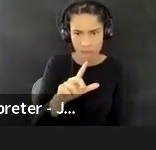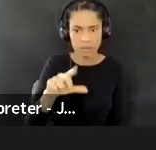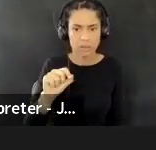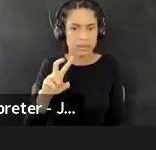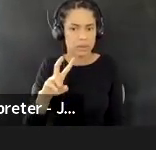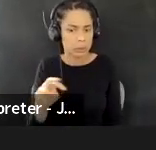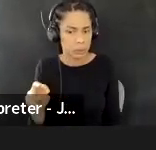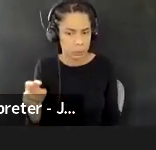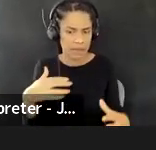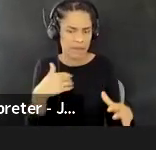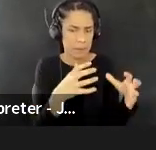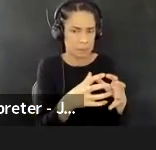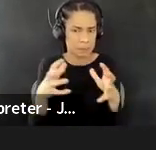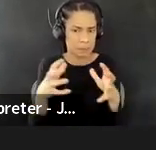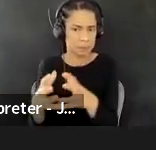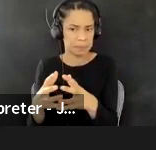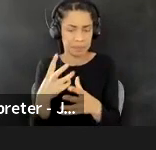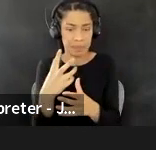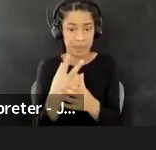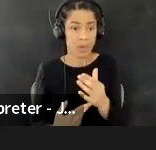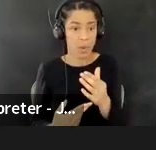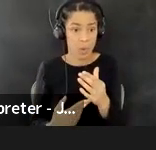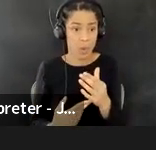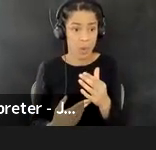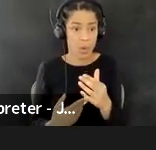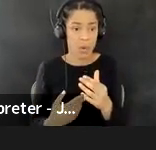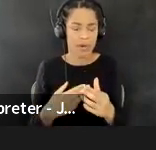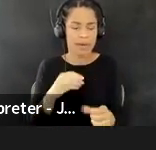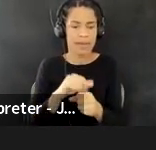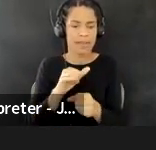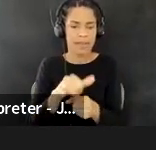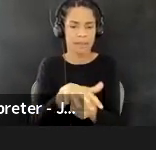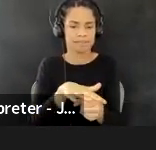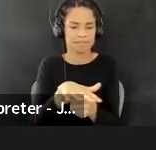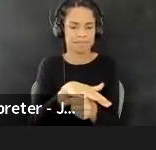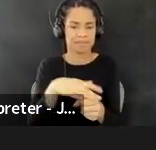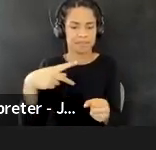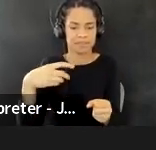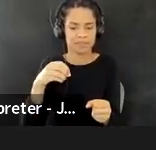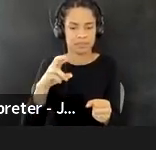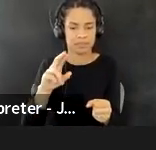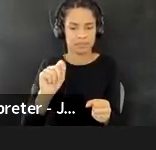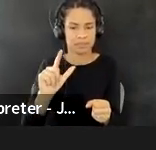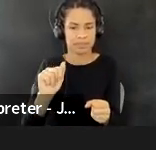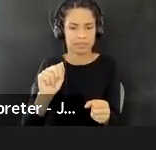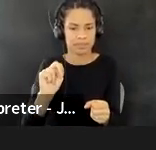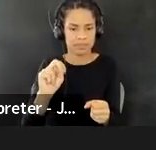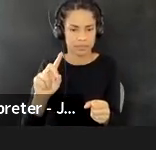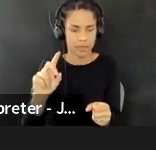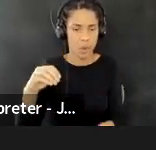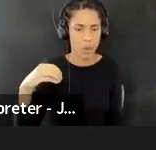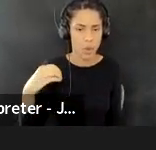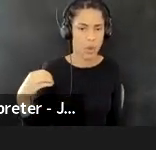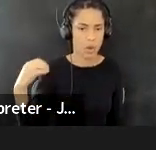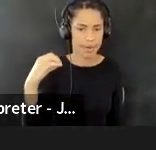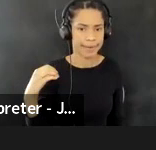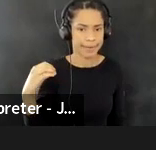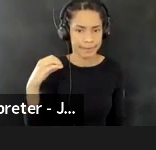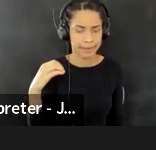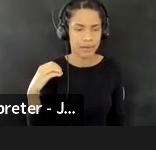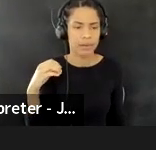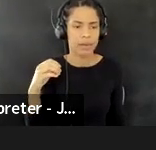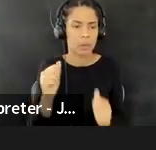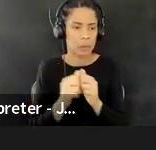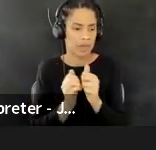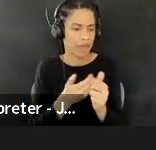convenings, uh, were in, um, what is known now as, uh, Portland, Oregon with our, um, wonderful, uh, fiscal